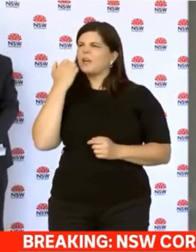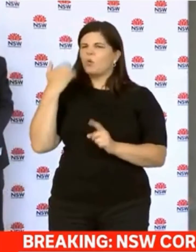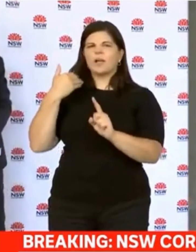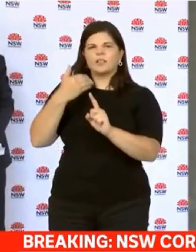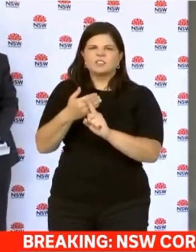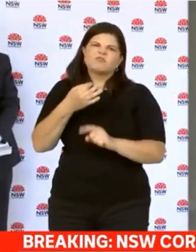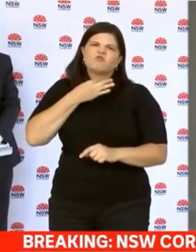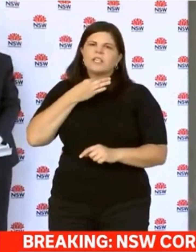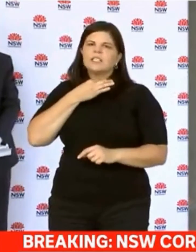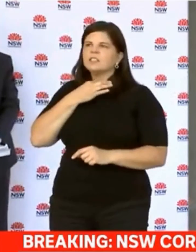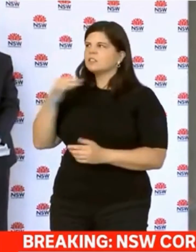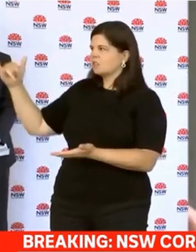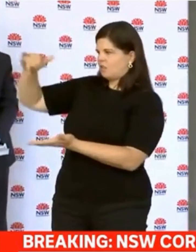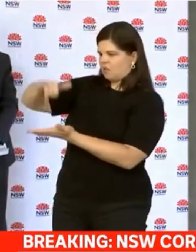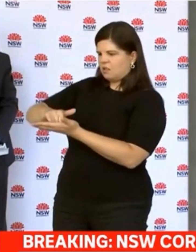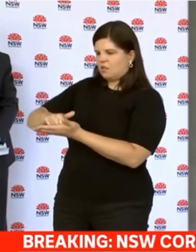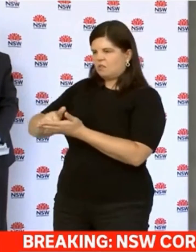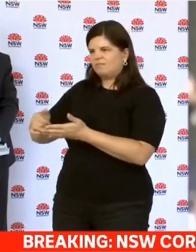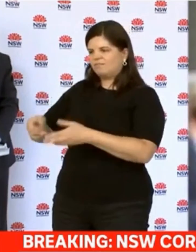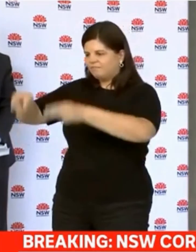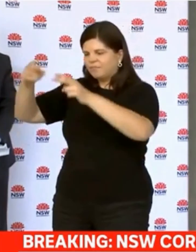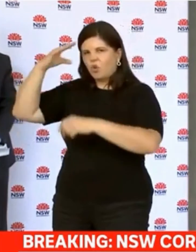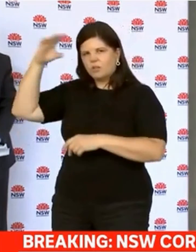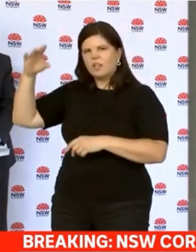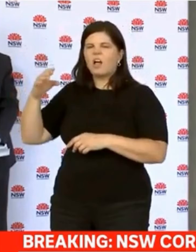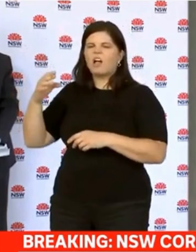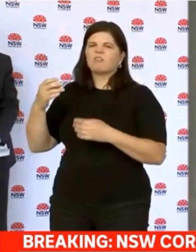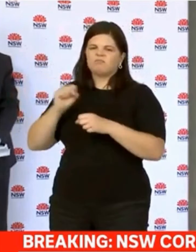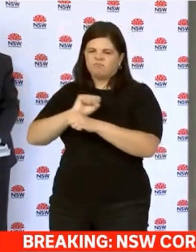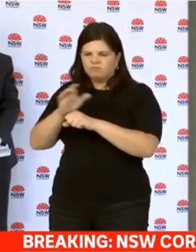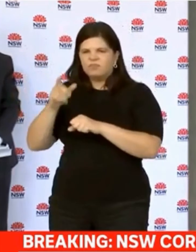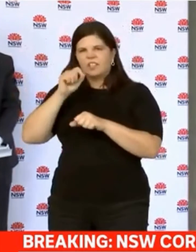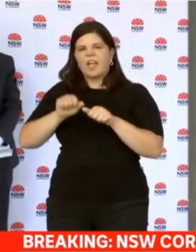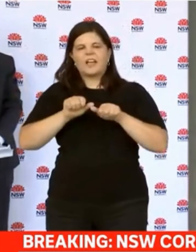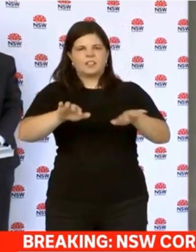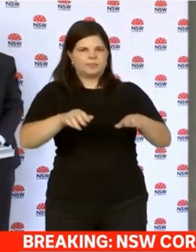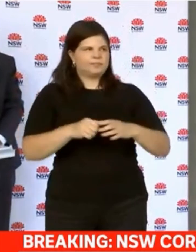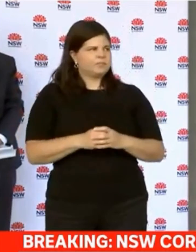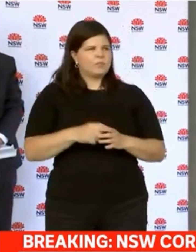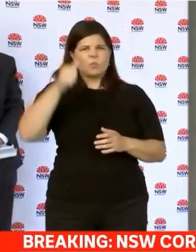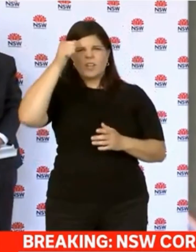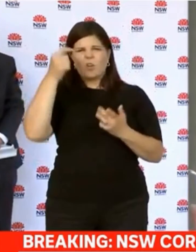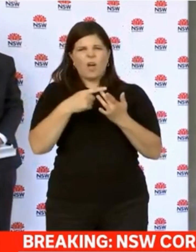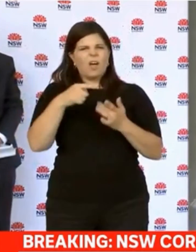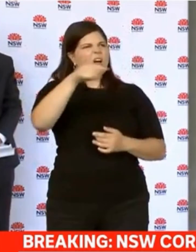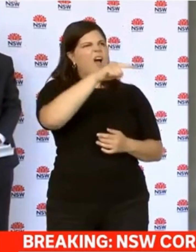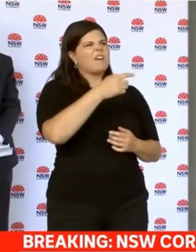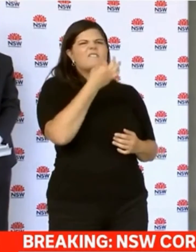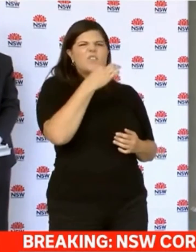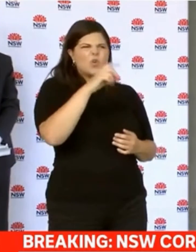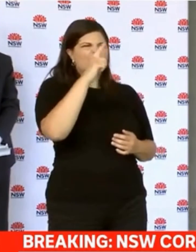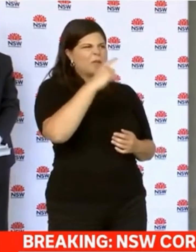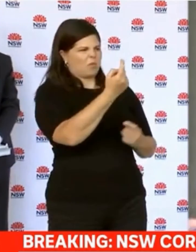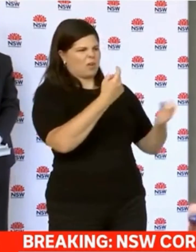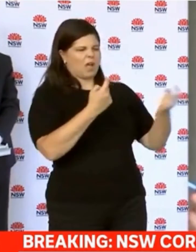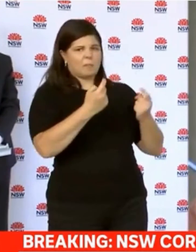virus leaking out of the hotel quarantine system. And considering New South Wales is taking so many travellers compared with every other state, is it time